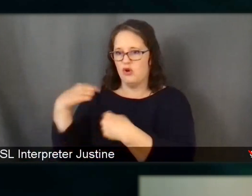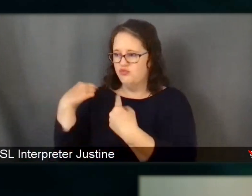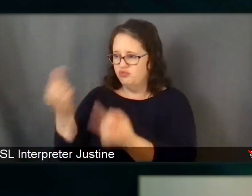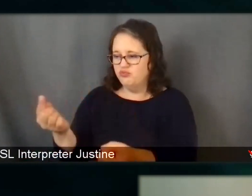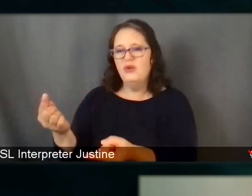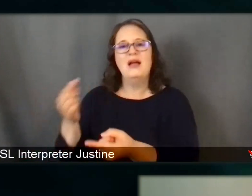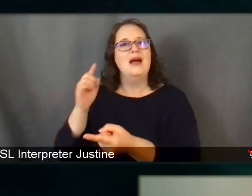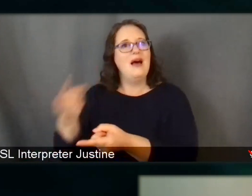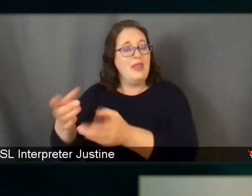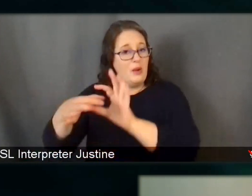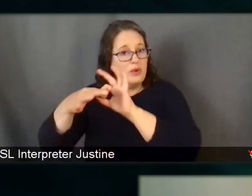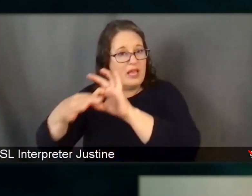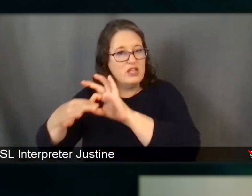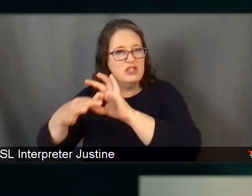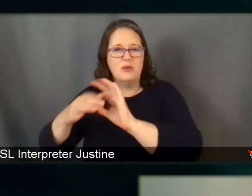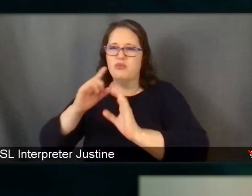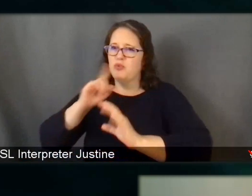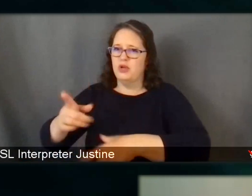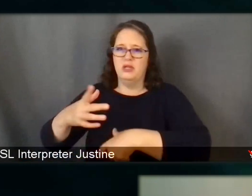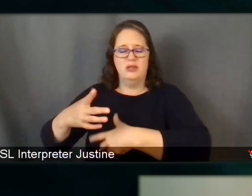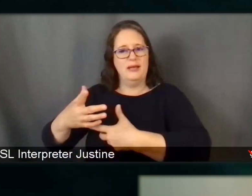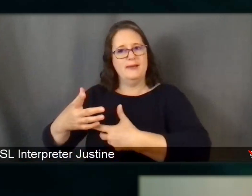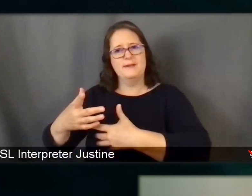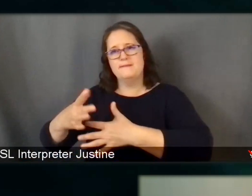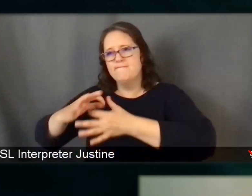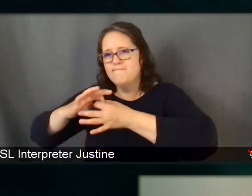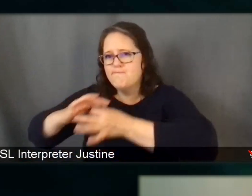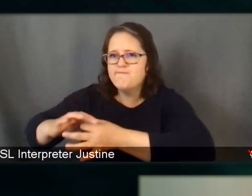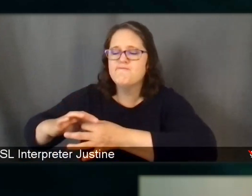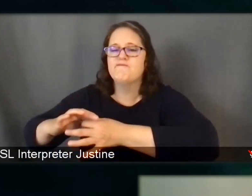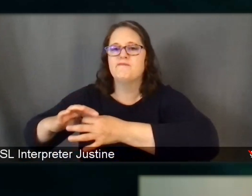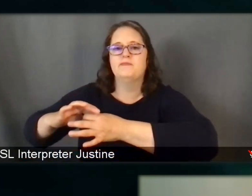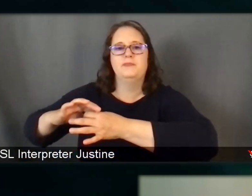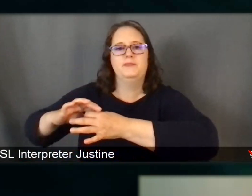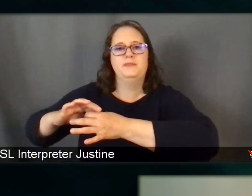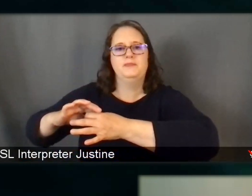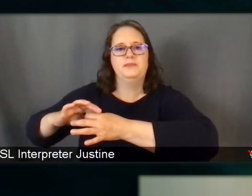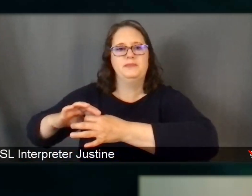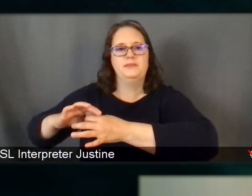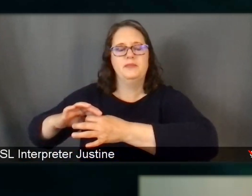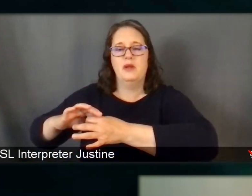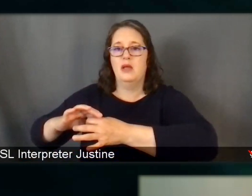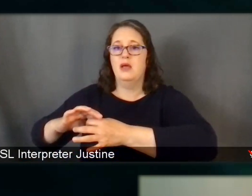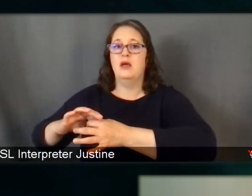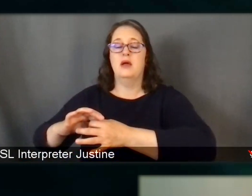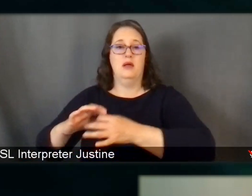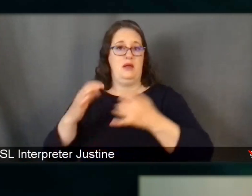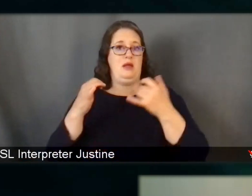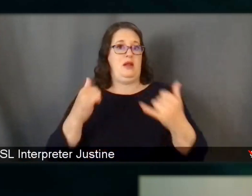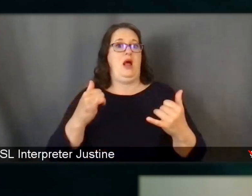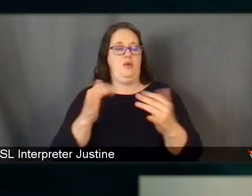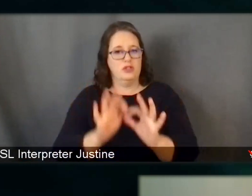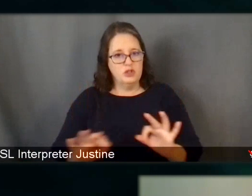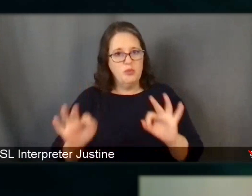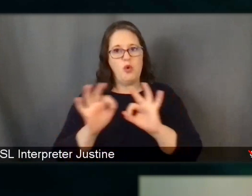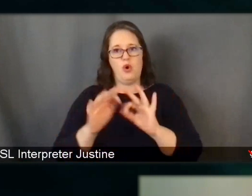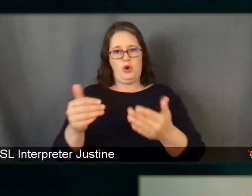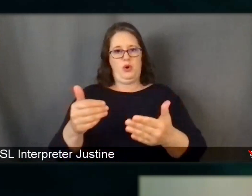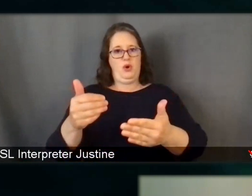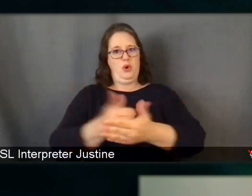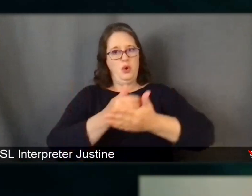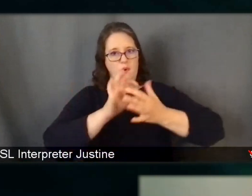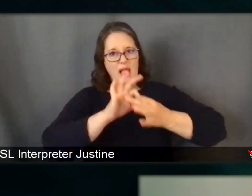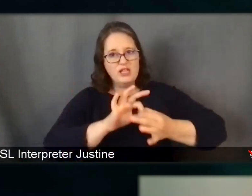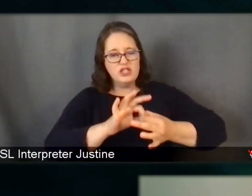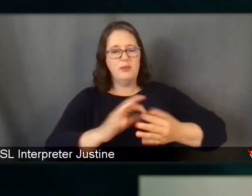relationships that we've established over the years, we also, it was really important that we build new relationships with new communities, new groups,